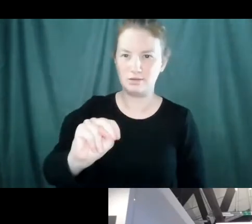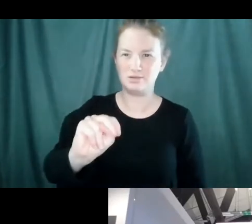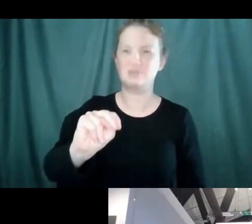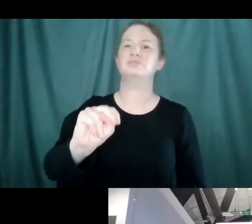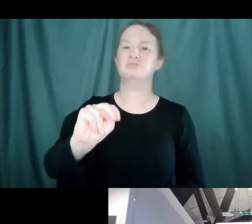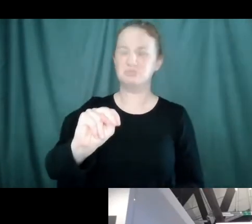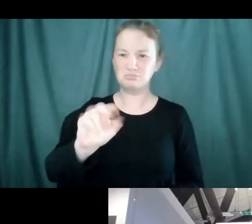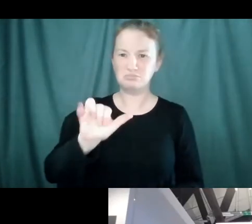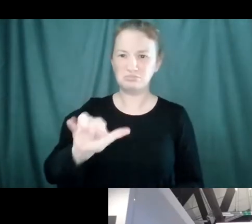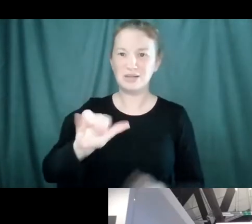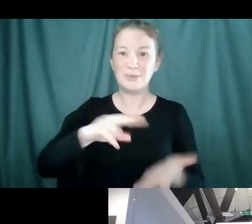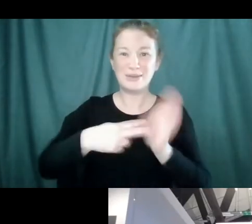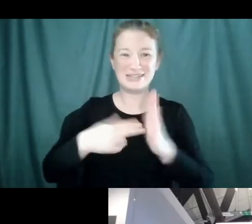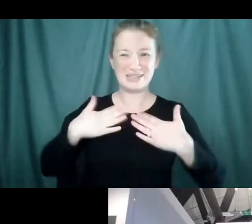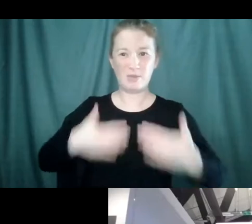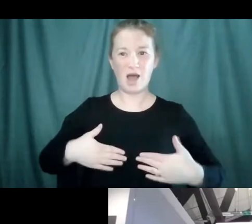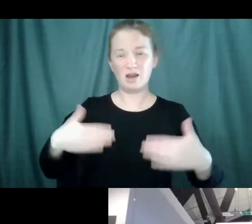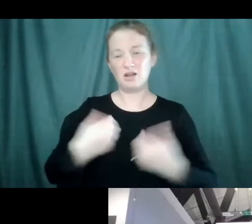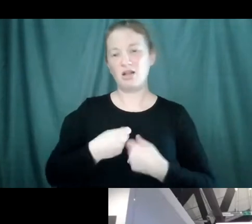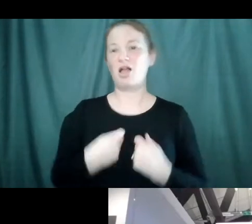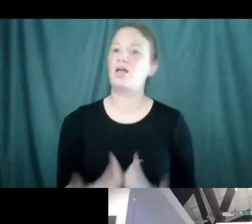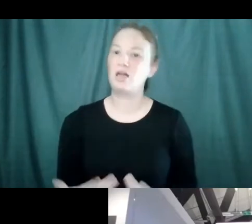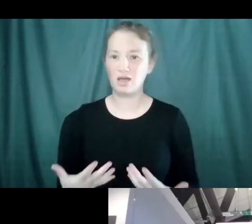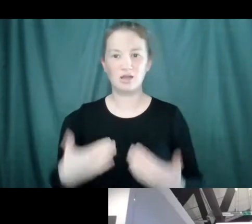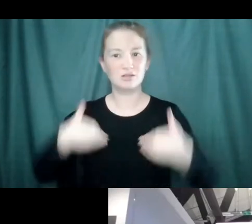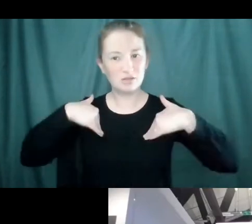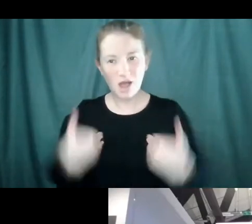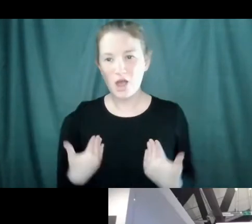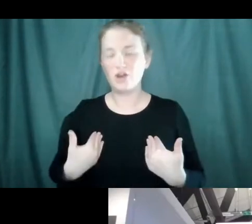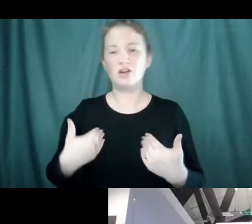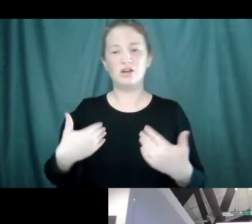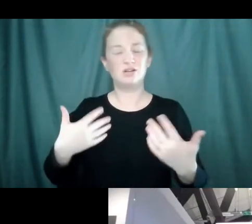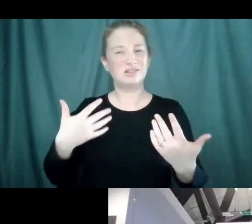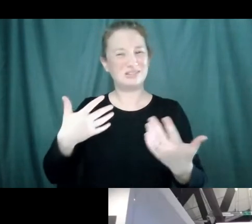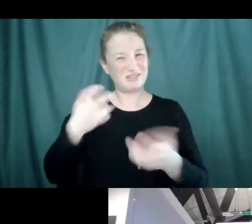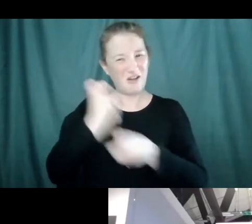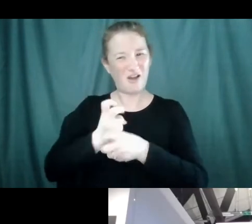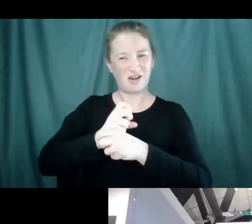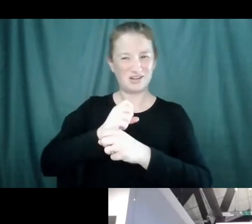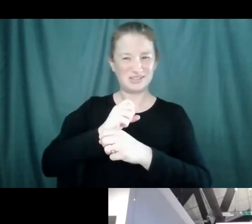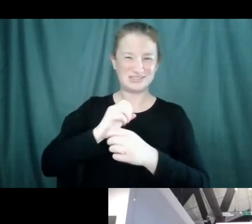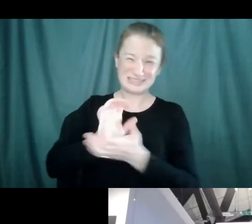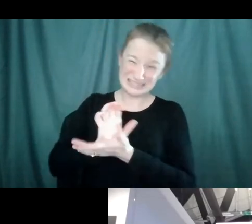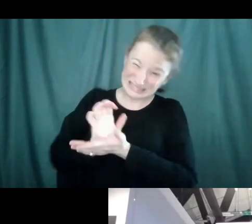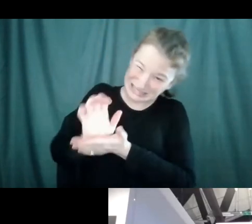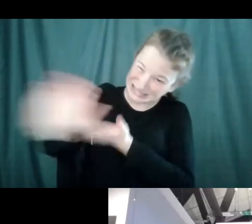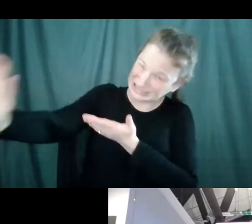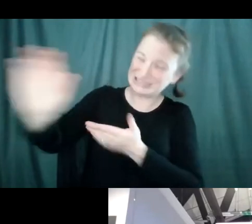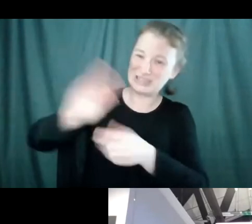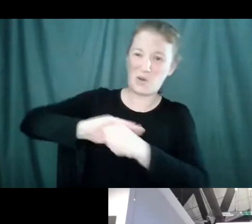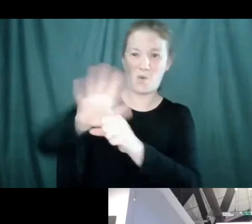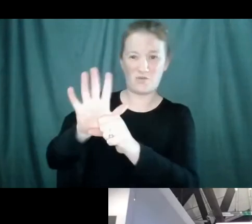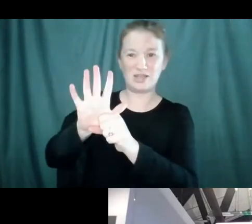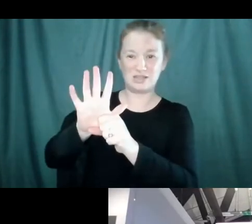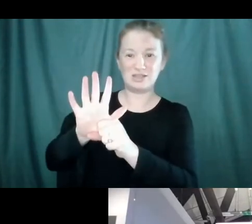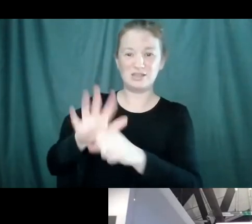but it actually makes it kind of exhausted. And so it doesn't do so well. And so you get a really strong response. You think you get good protection,